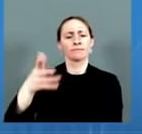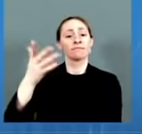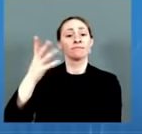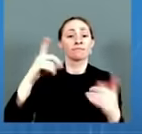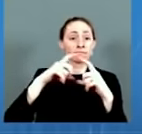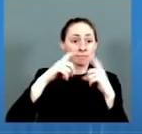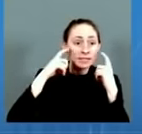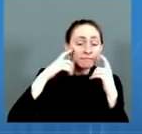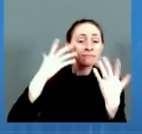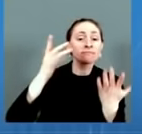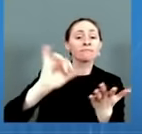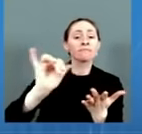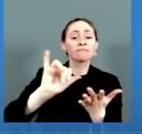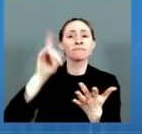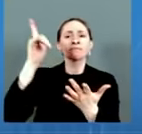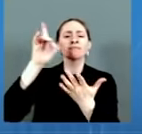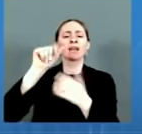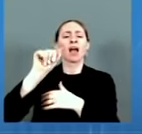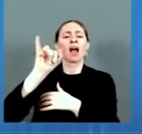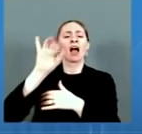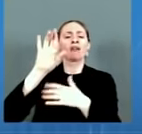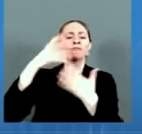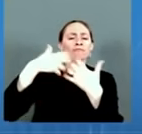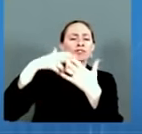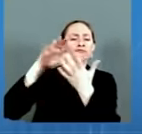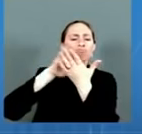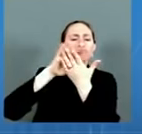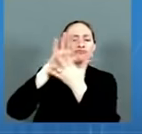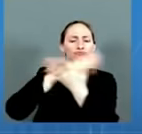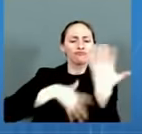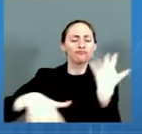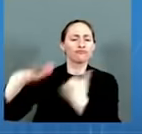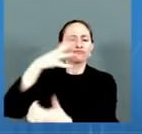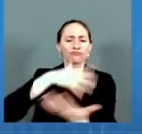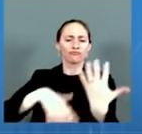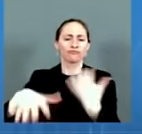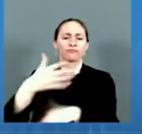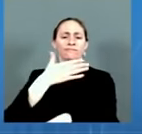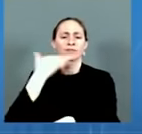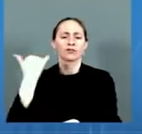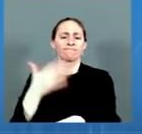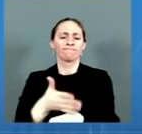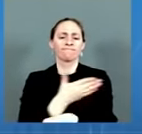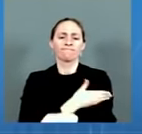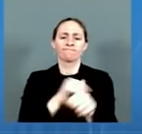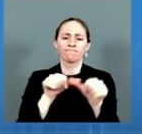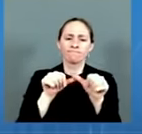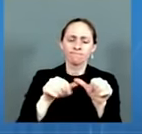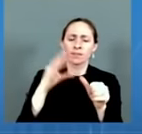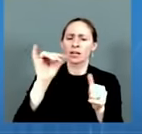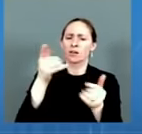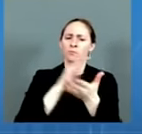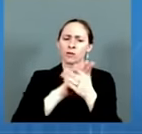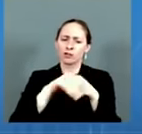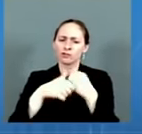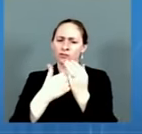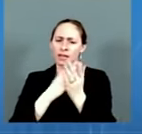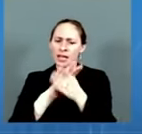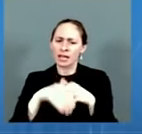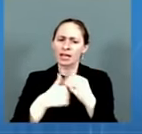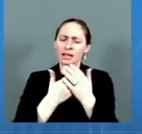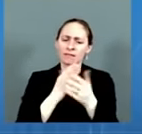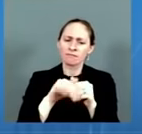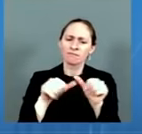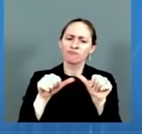to serve us very well in preventing disease. And we would just encourage local jurisdictions to employ the interventions that we know work.